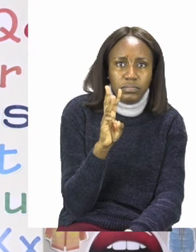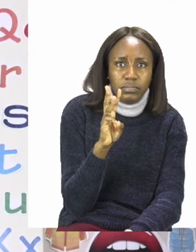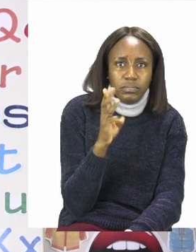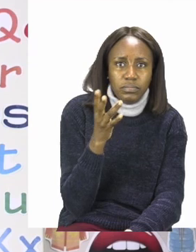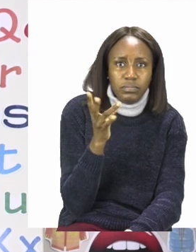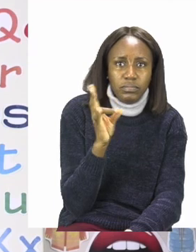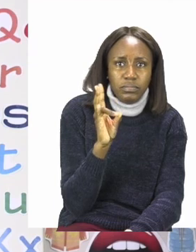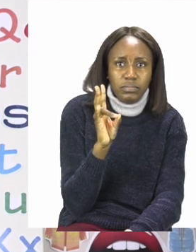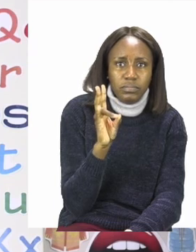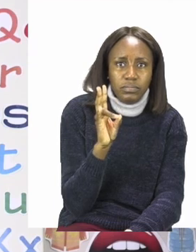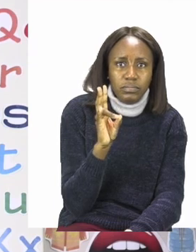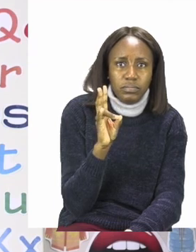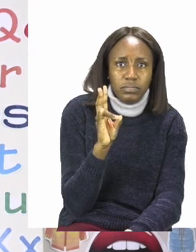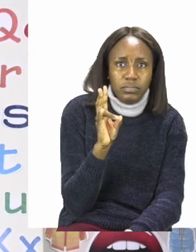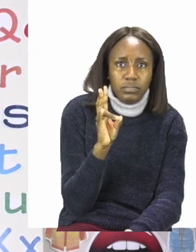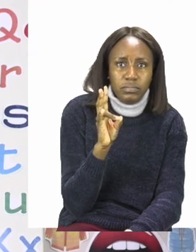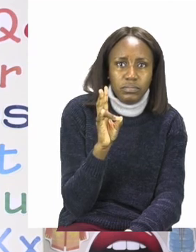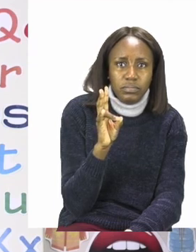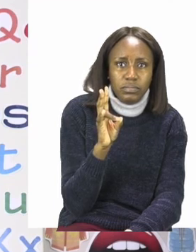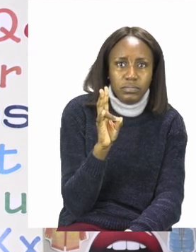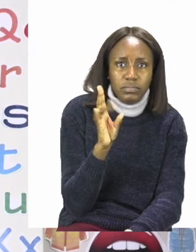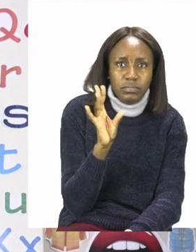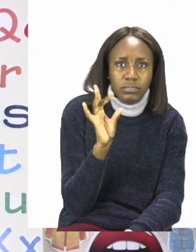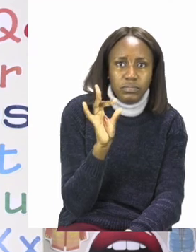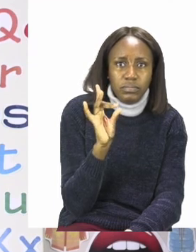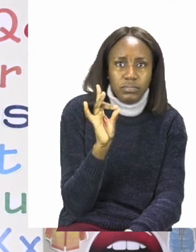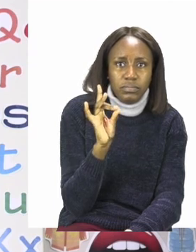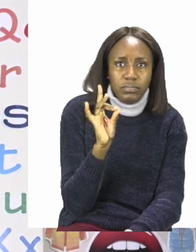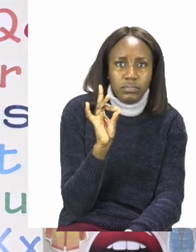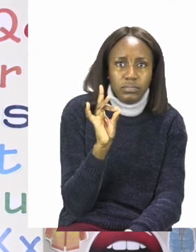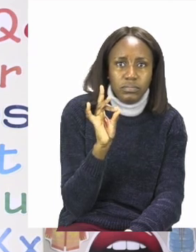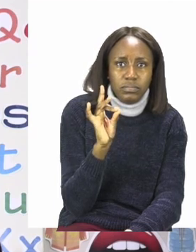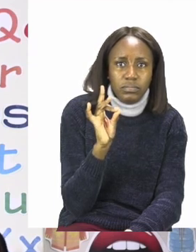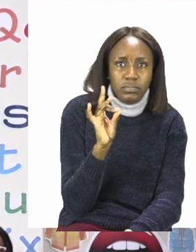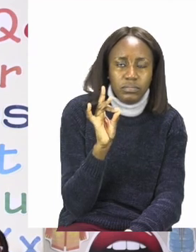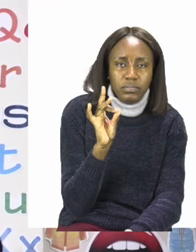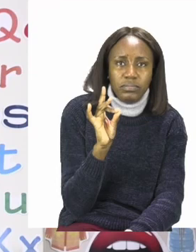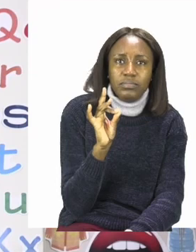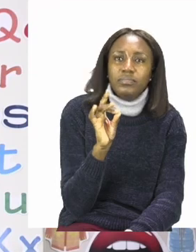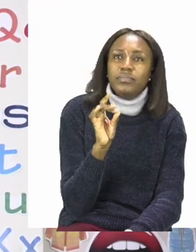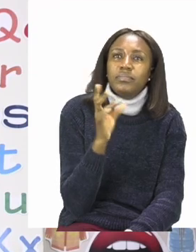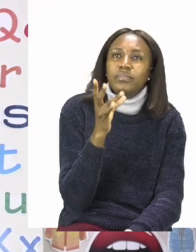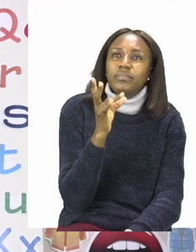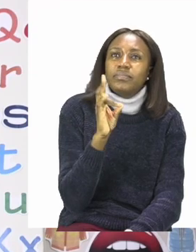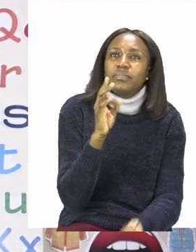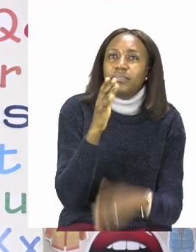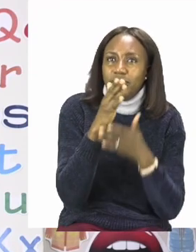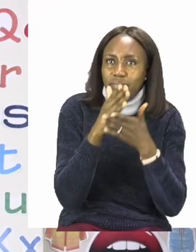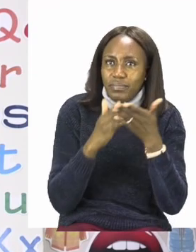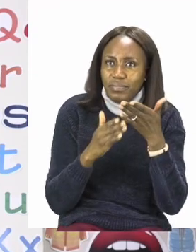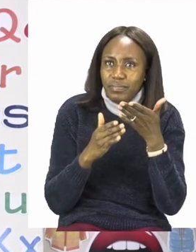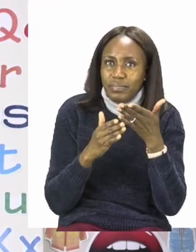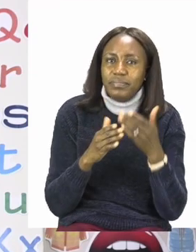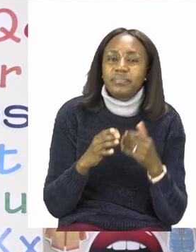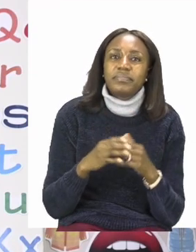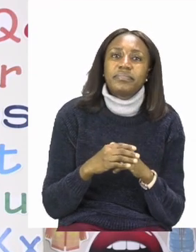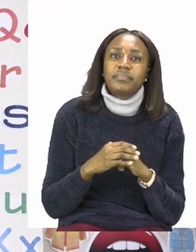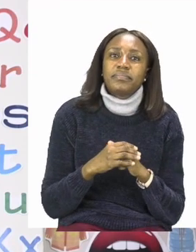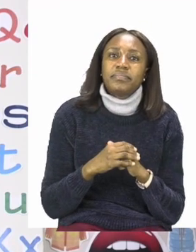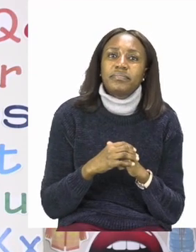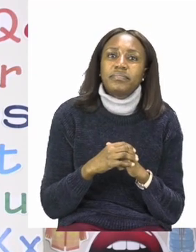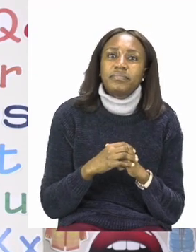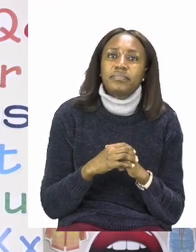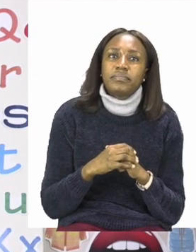Seven. And a half. Seven and a half. So